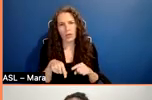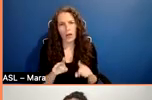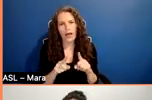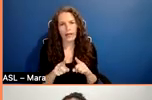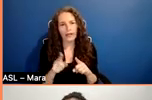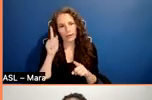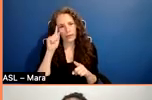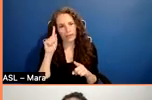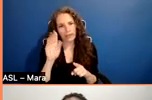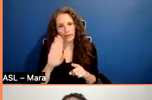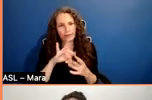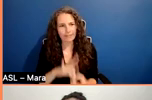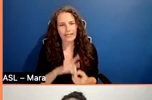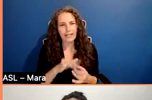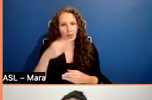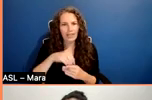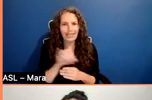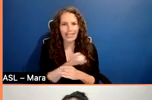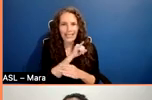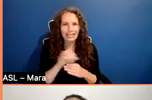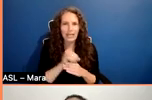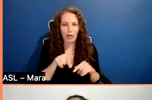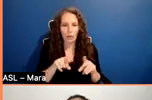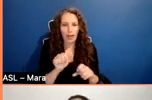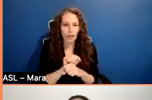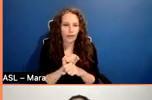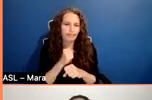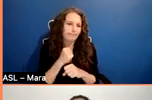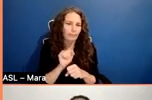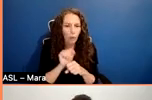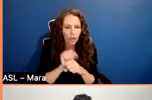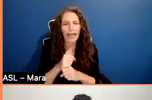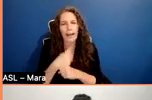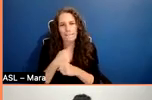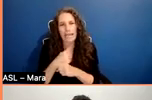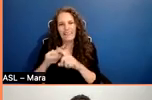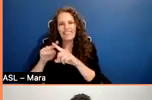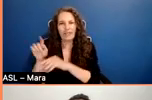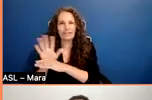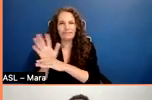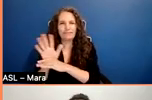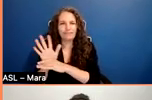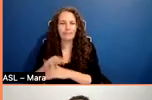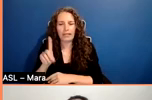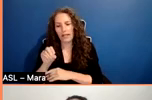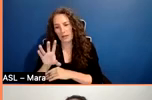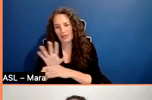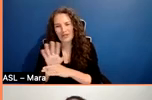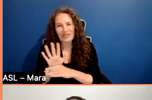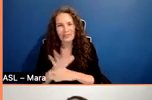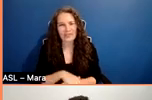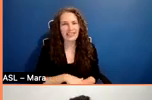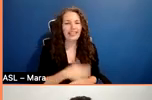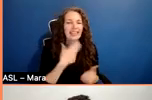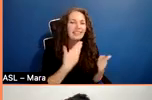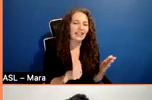industry and you're thinking about making documentary films. So thank you all for joining us today. Um,